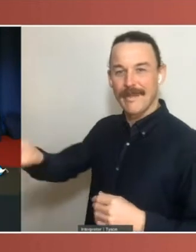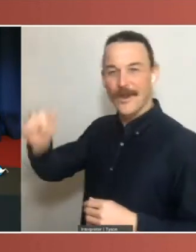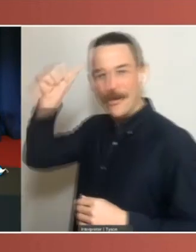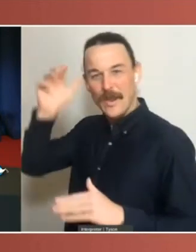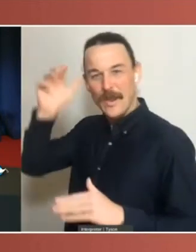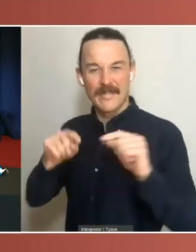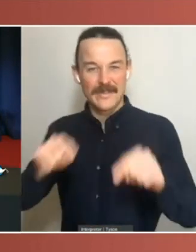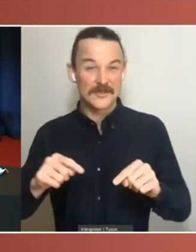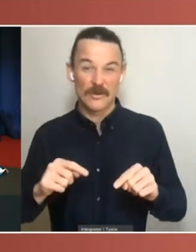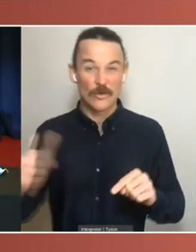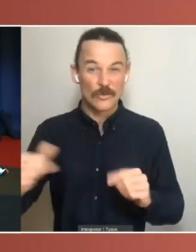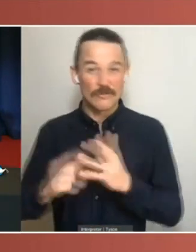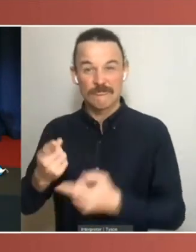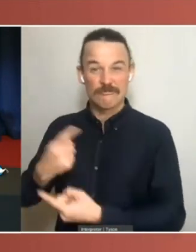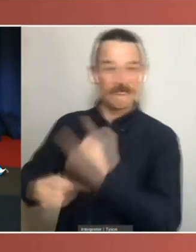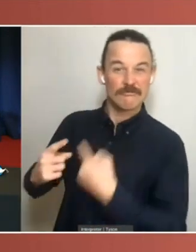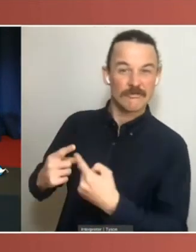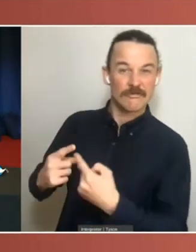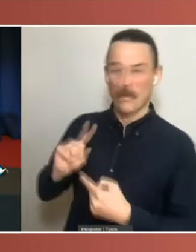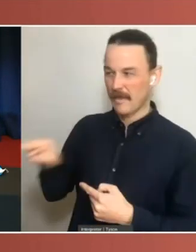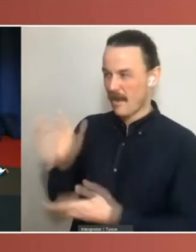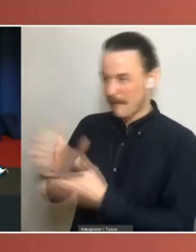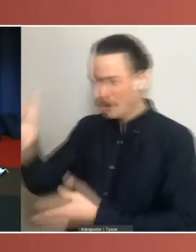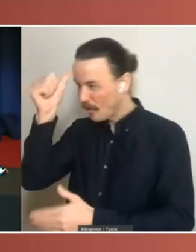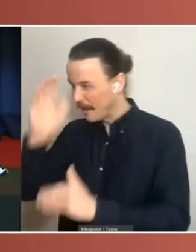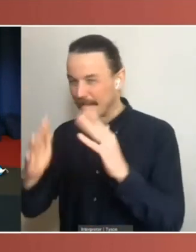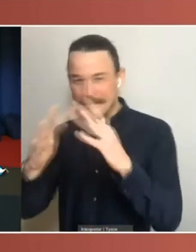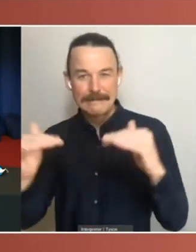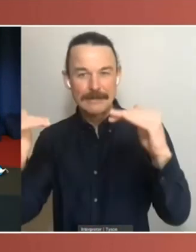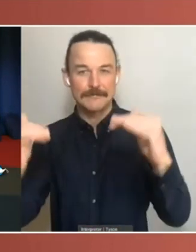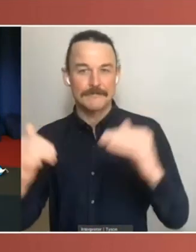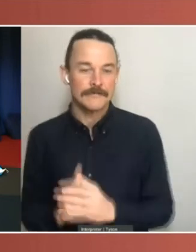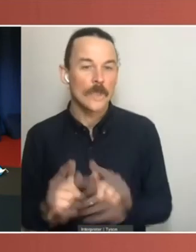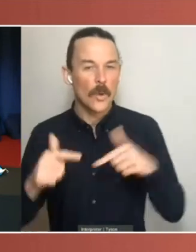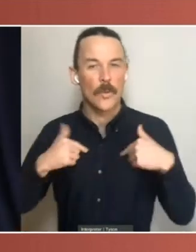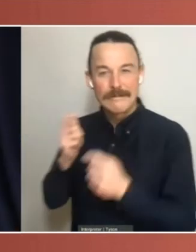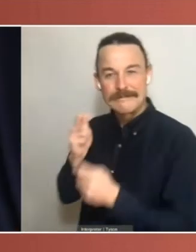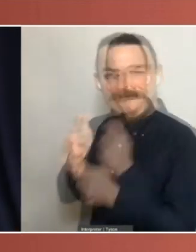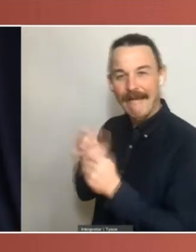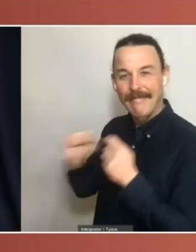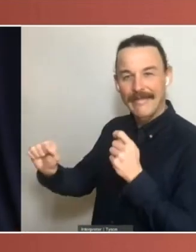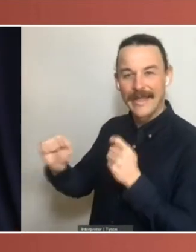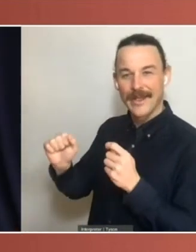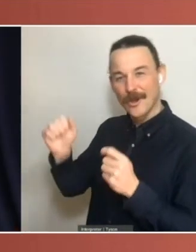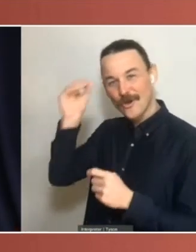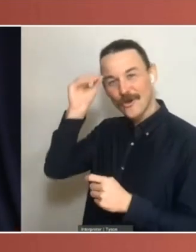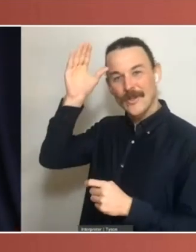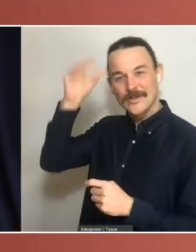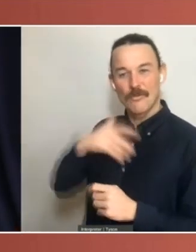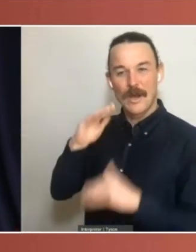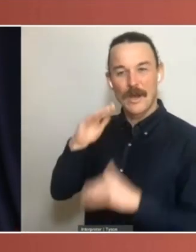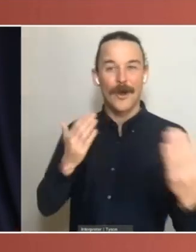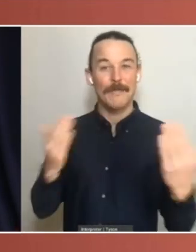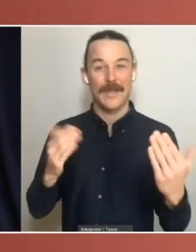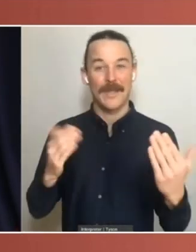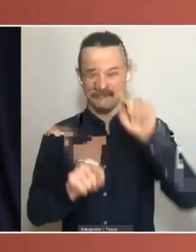Yeah, to the extent that we tested that general knowledge, it was mostly in those head-to-head comparisons, House of Representatives and the Senate, rather than